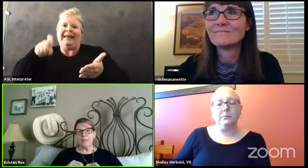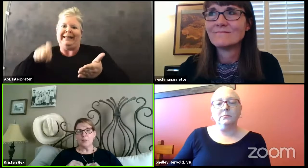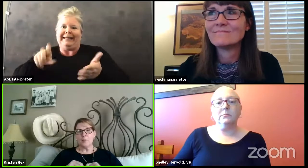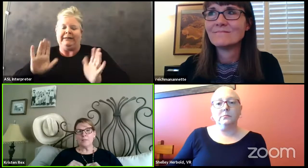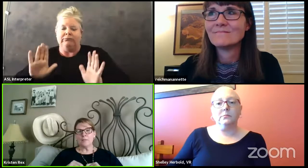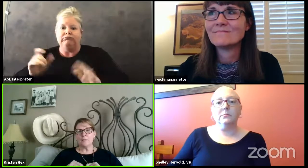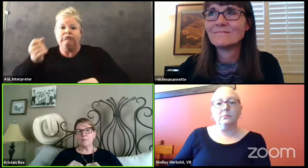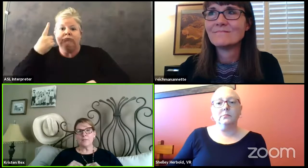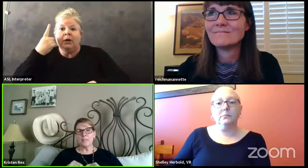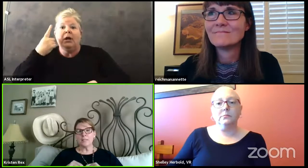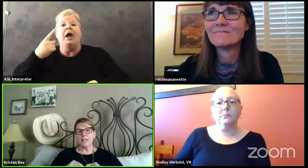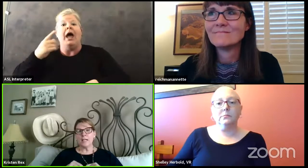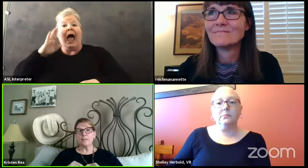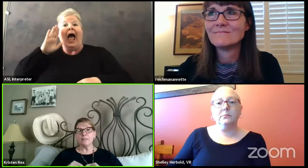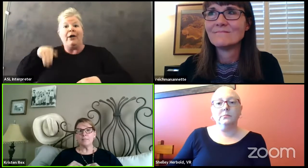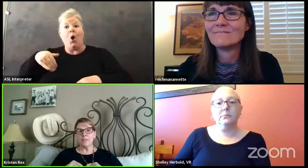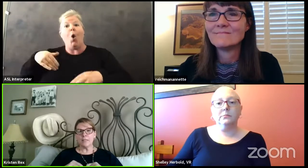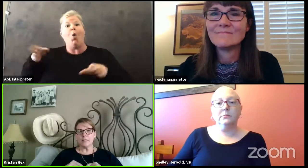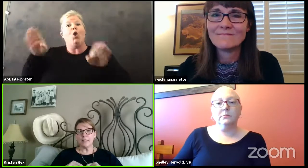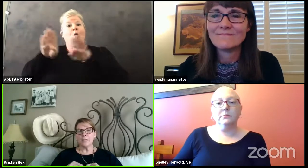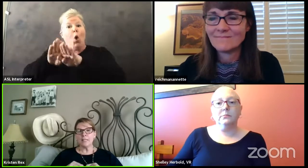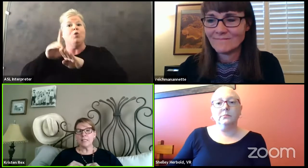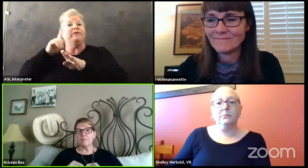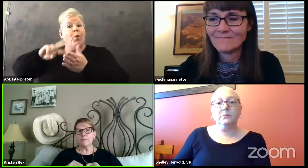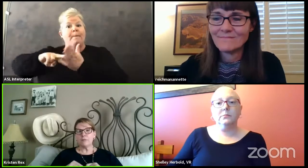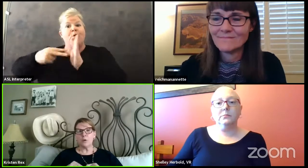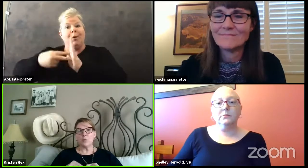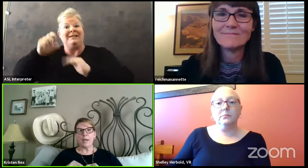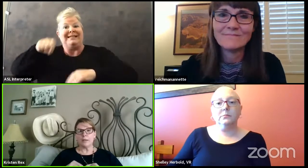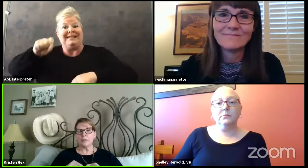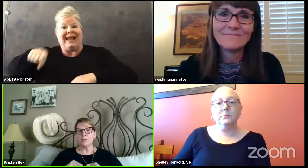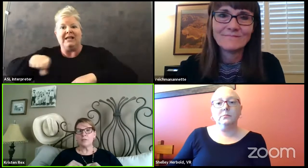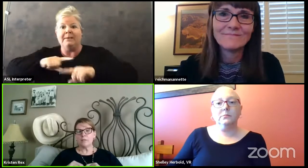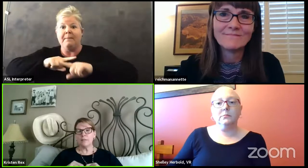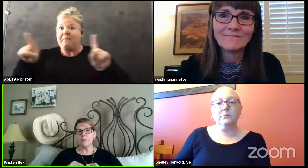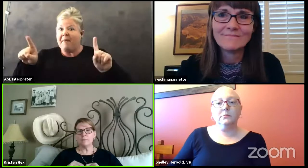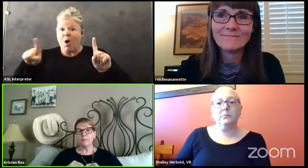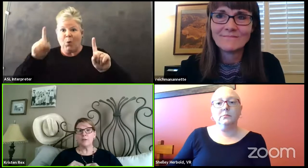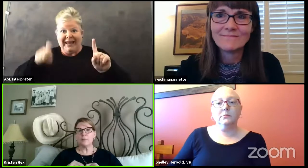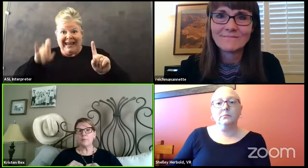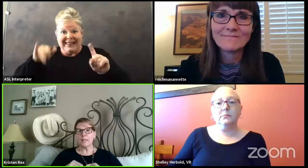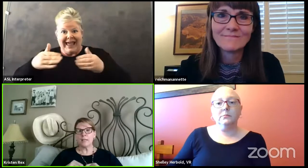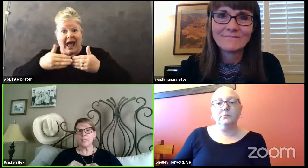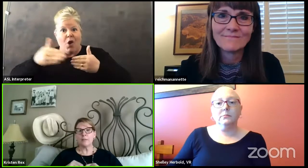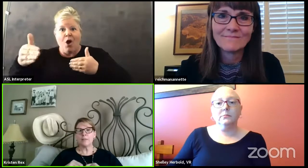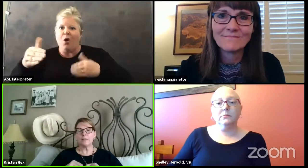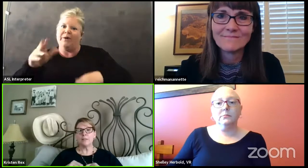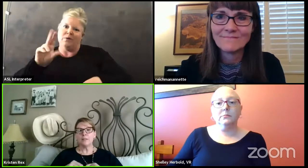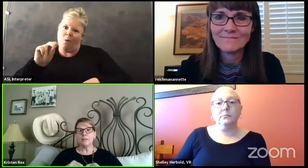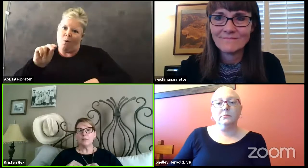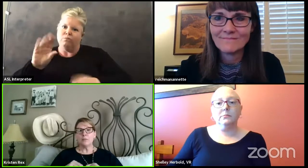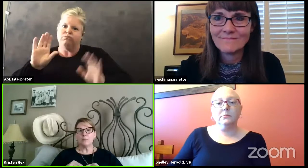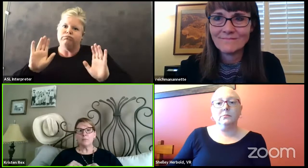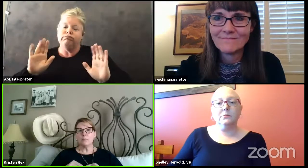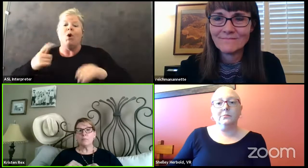but this is not what kids need for the whole package. We've helped with academics.